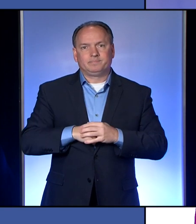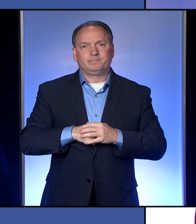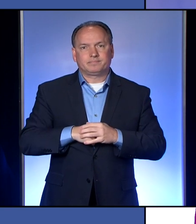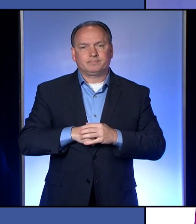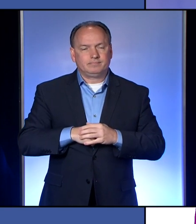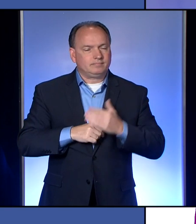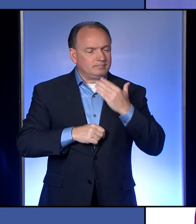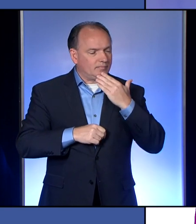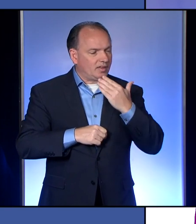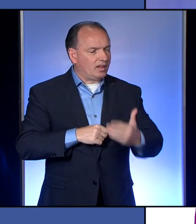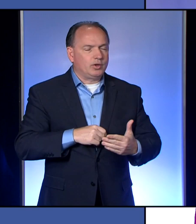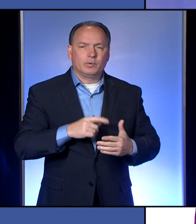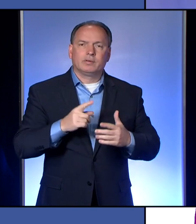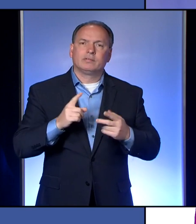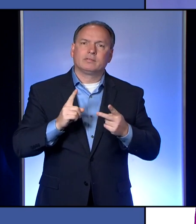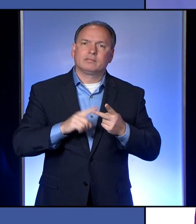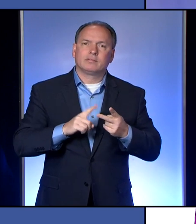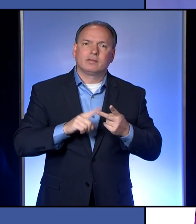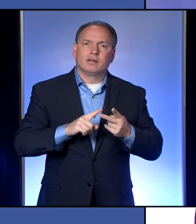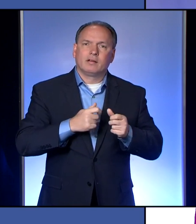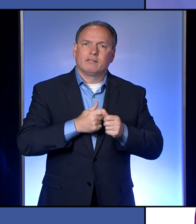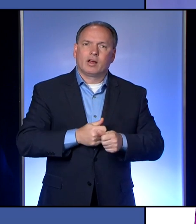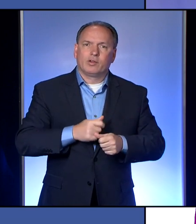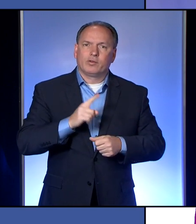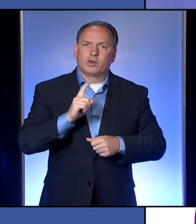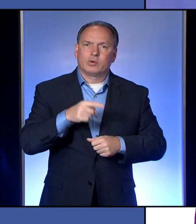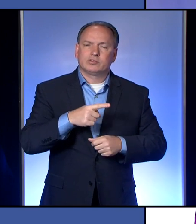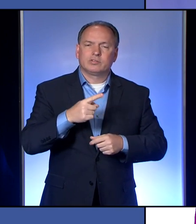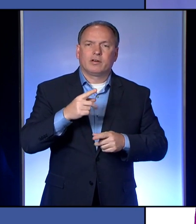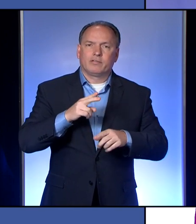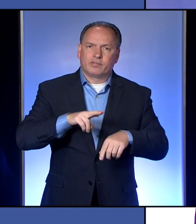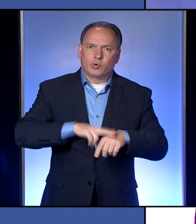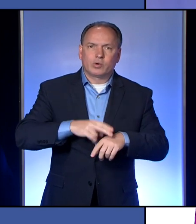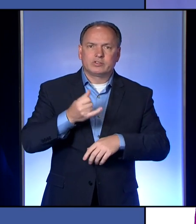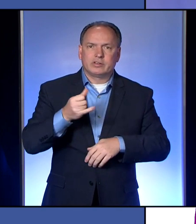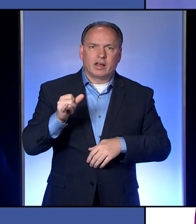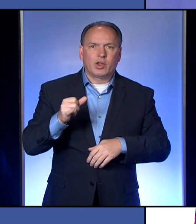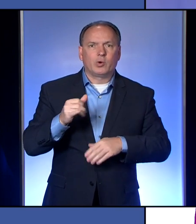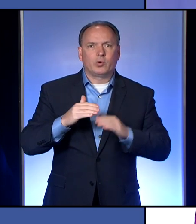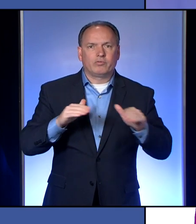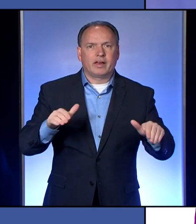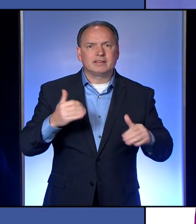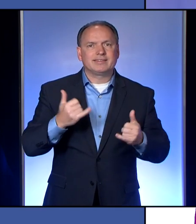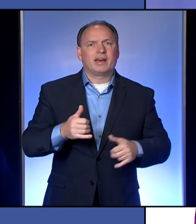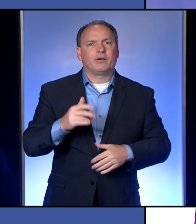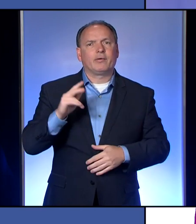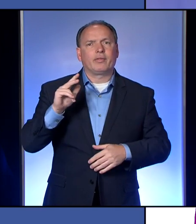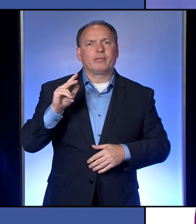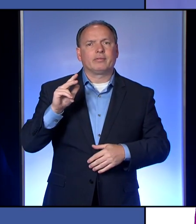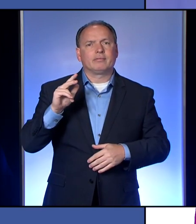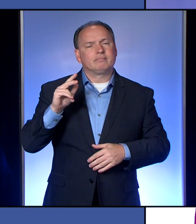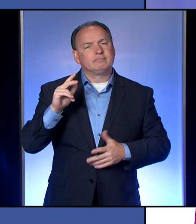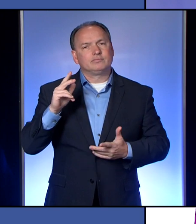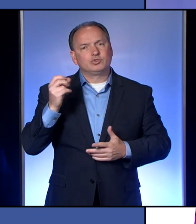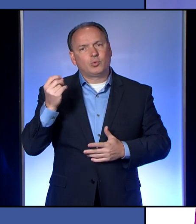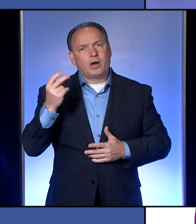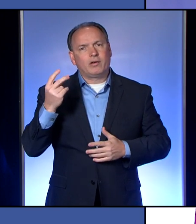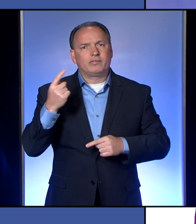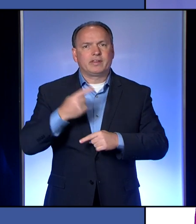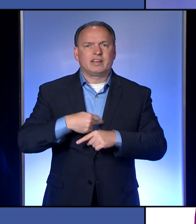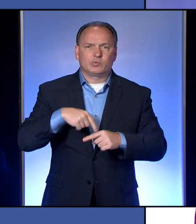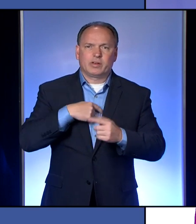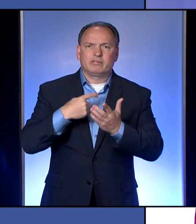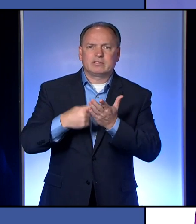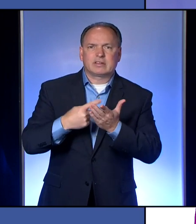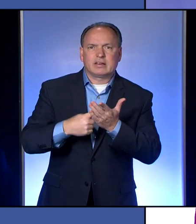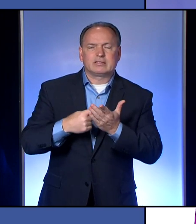Thank you. And a really quick follow-up. So of course, we're in the yellow phase, 12 days now. And we've talked on these conferences and we've stated